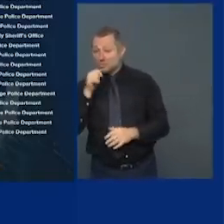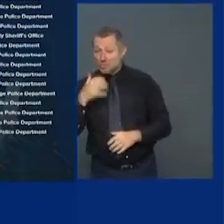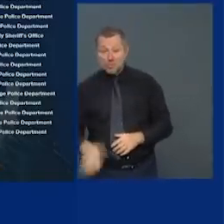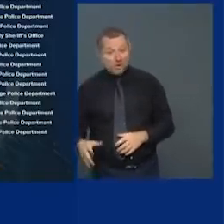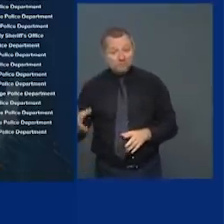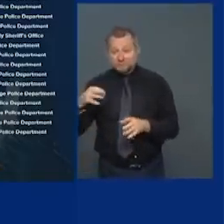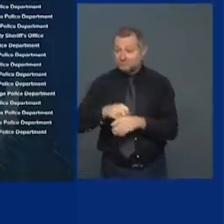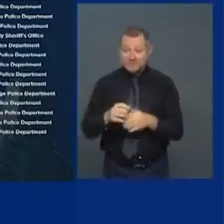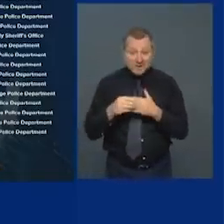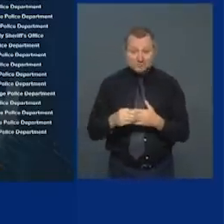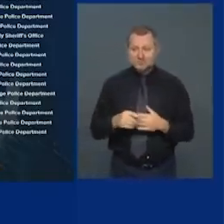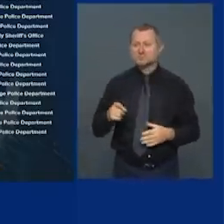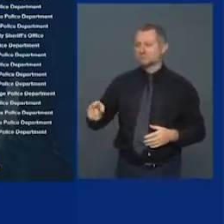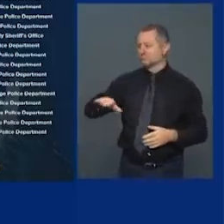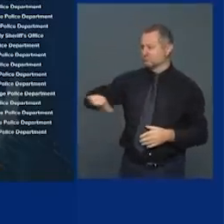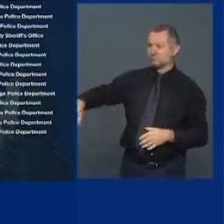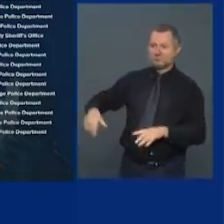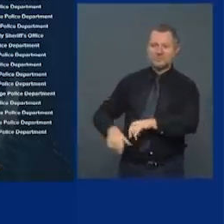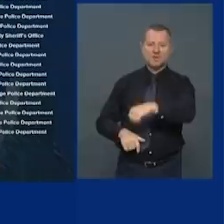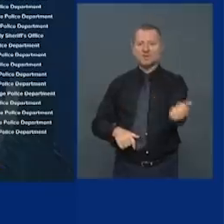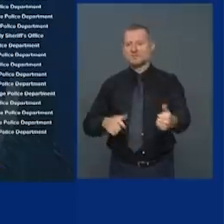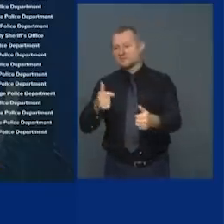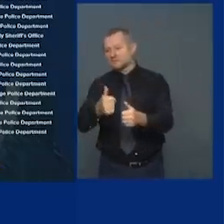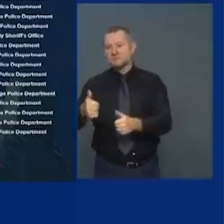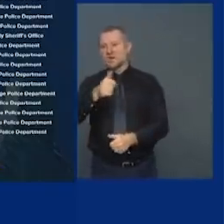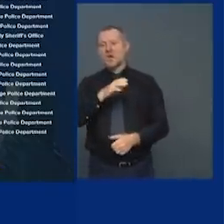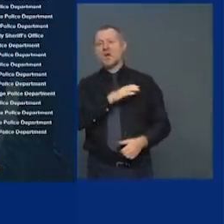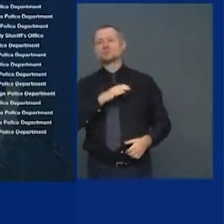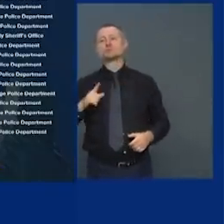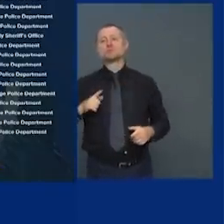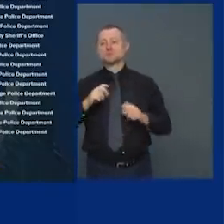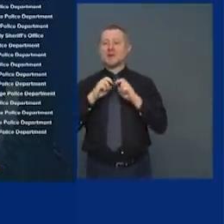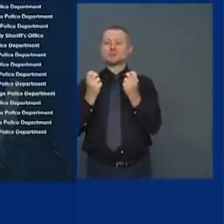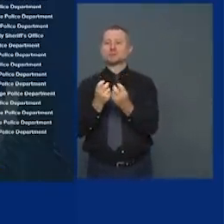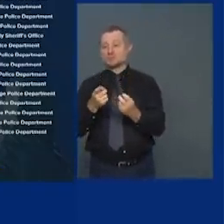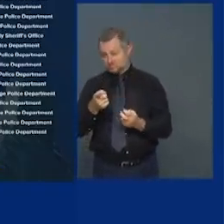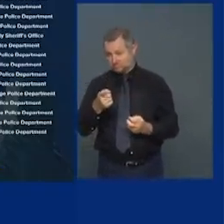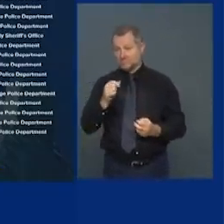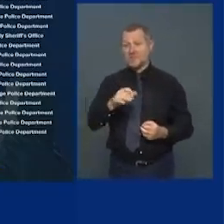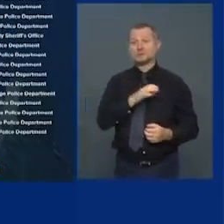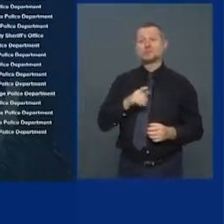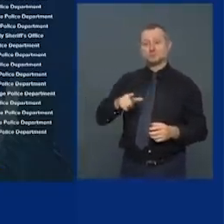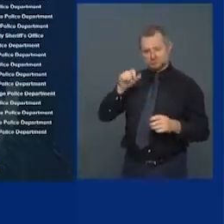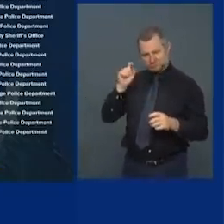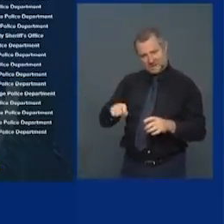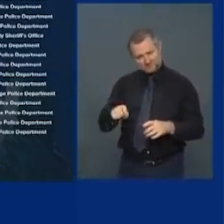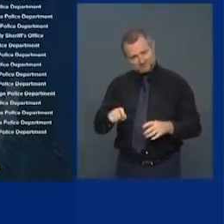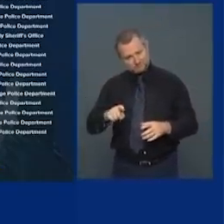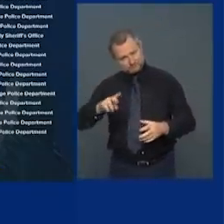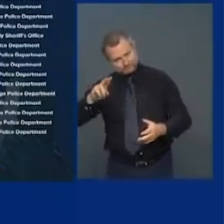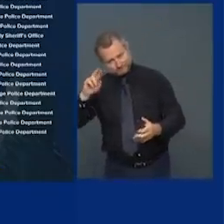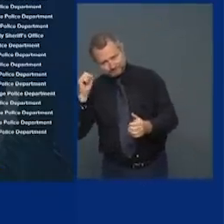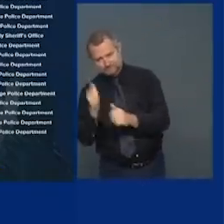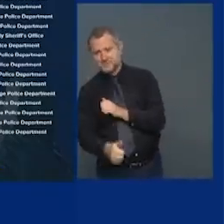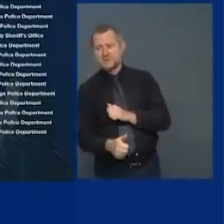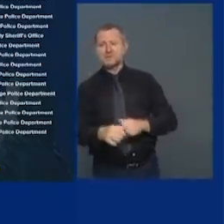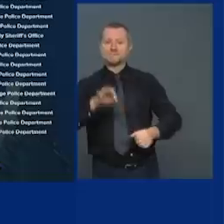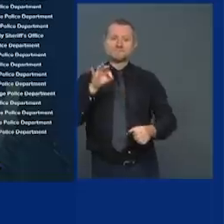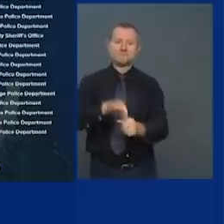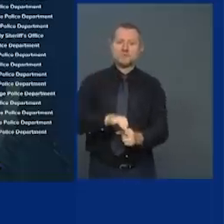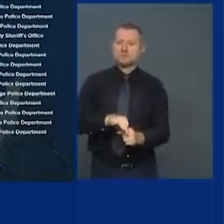head of the council can lead it and by the way the council has to pass the the plan has to be